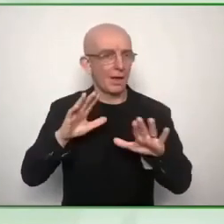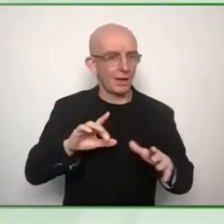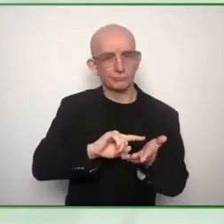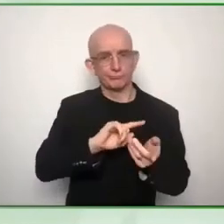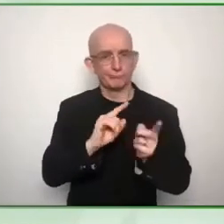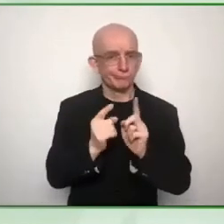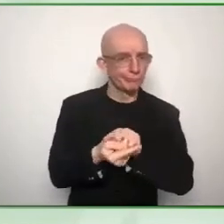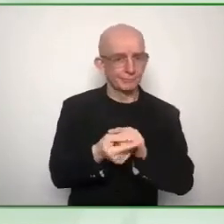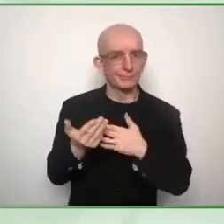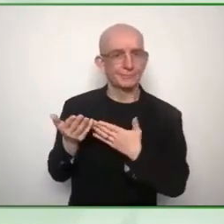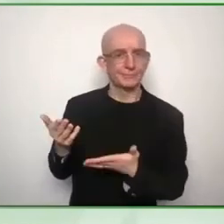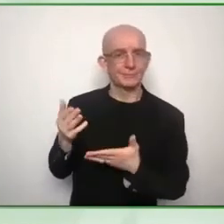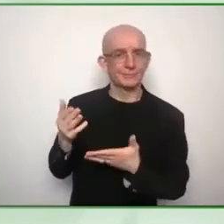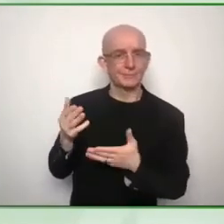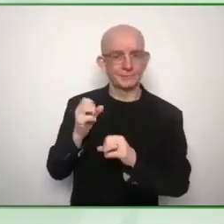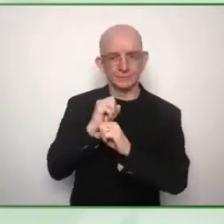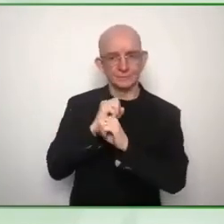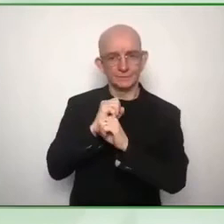petra please